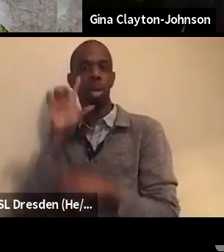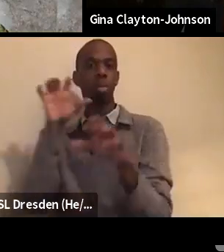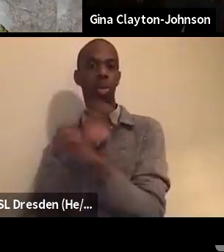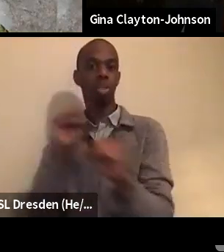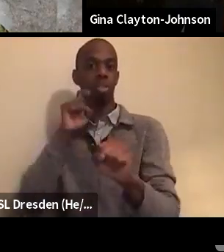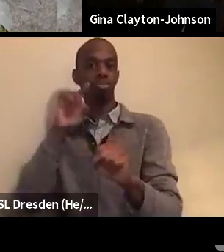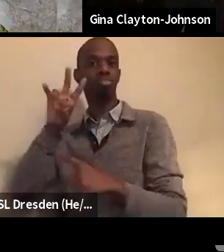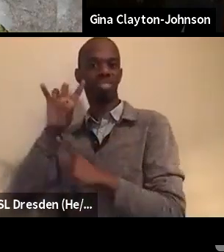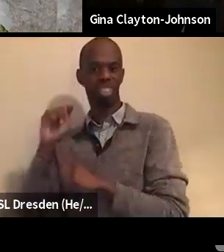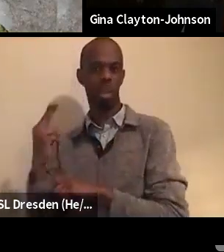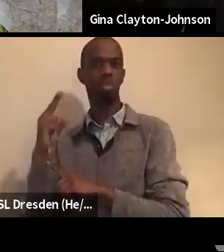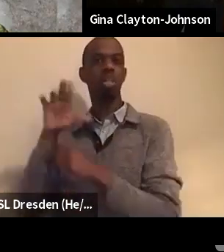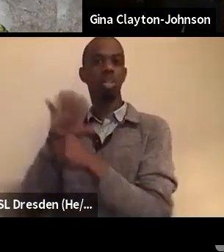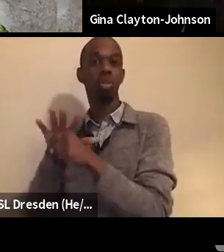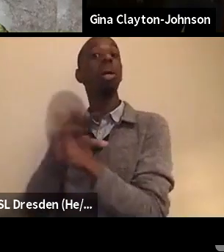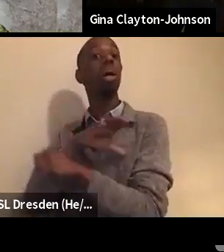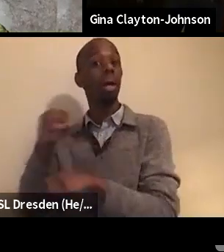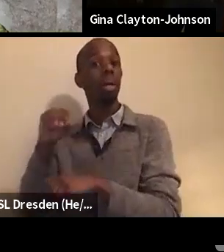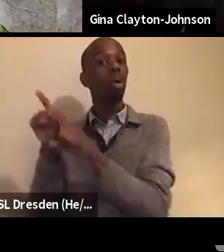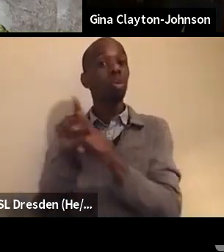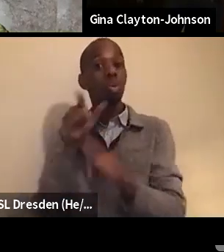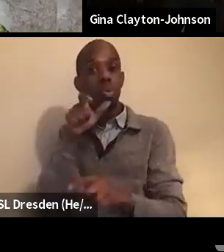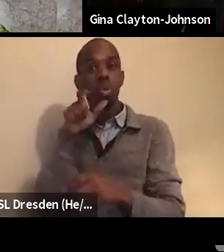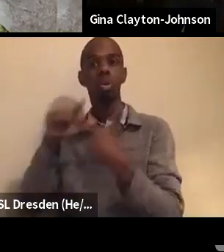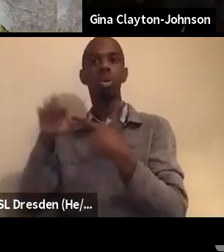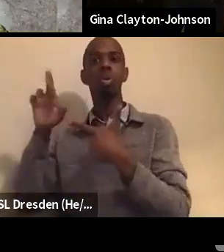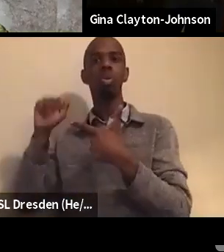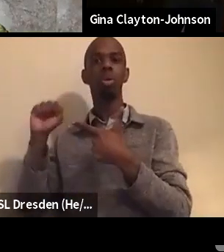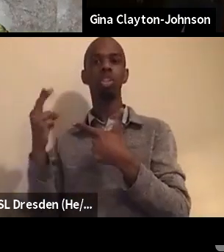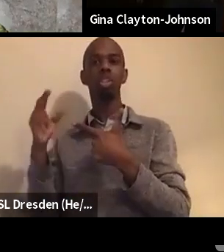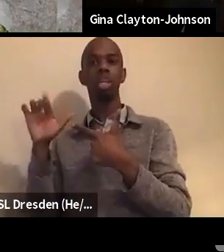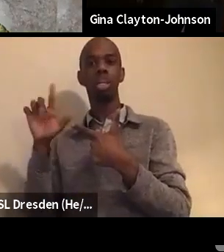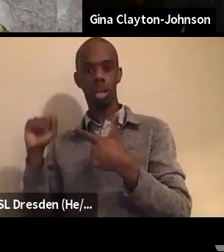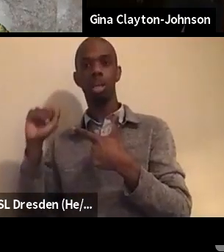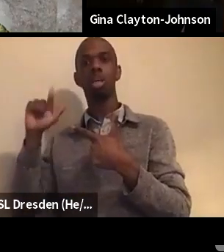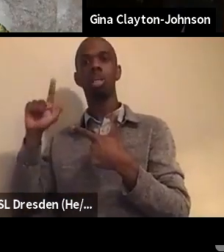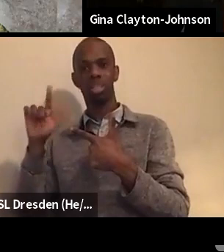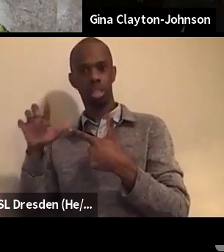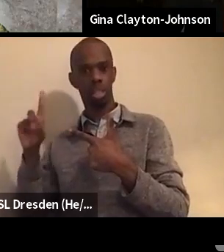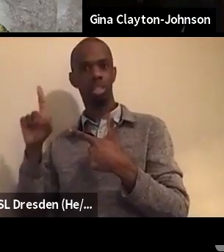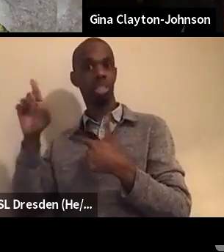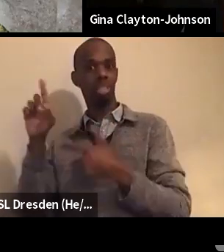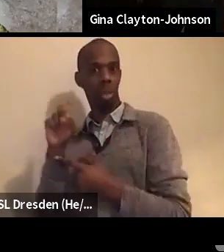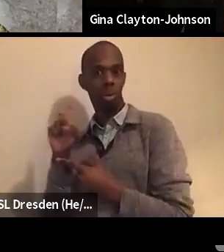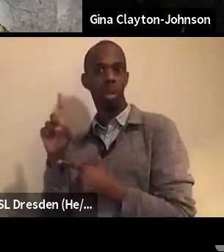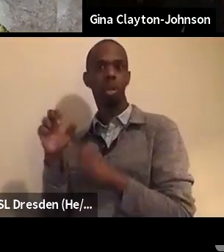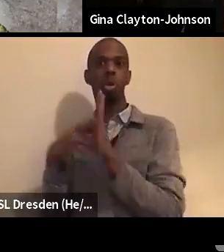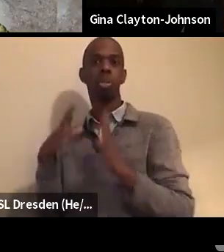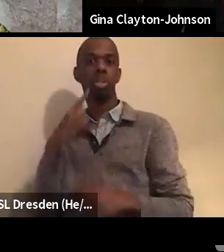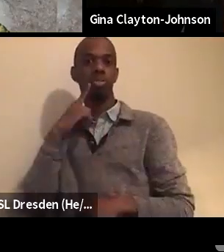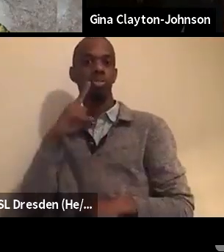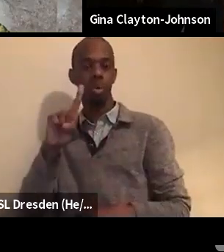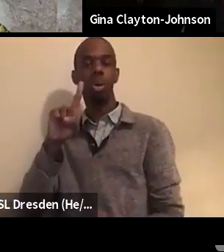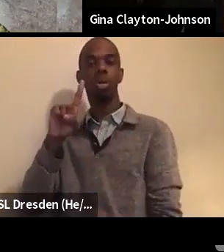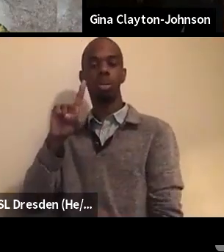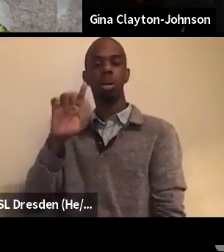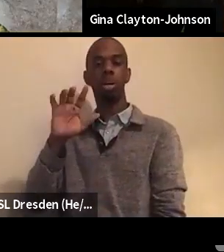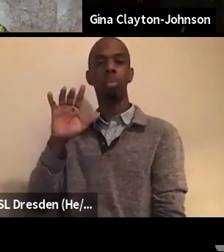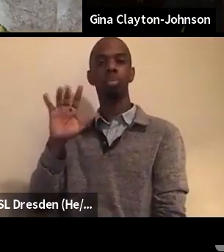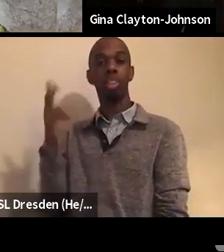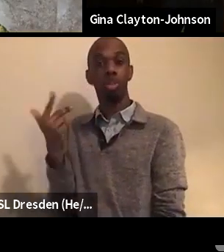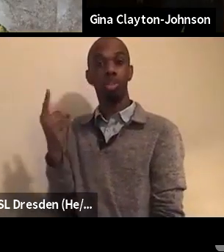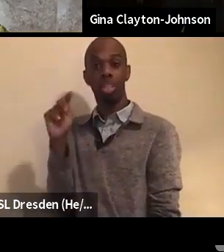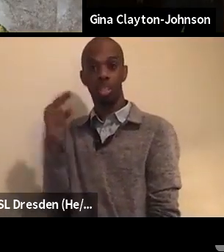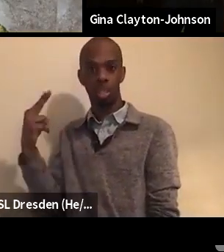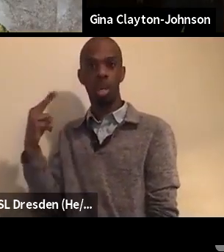Rashida Tlaib, the Democratic representative of Michigan's 13th Congressional District. Both